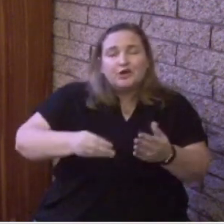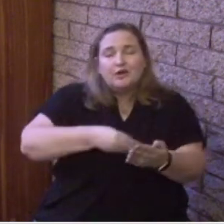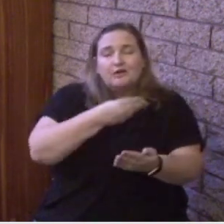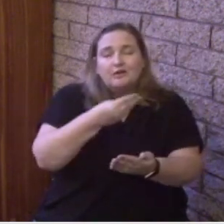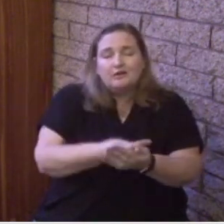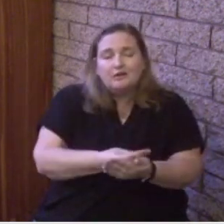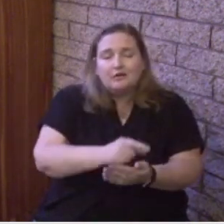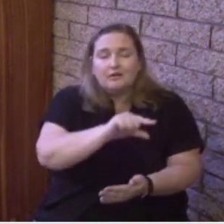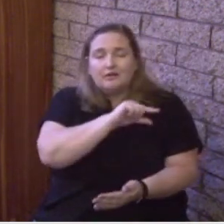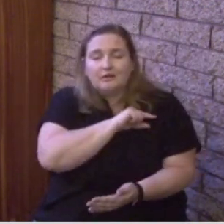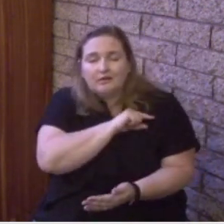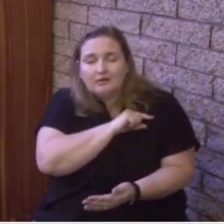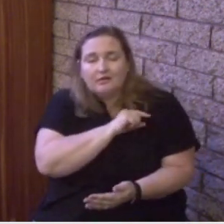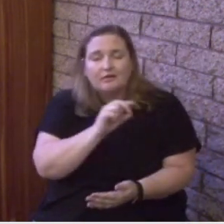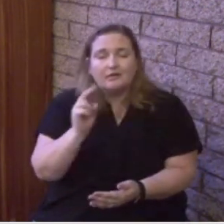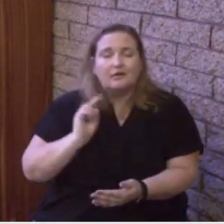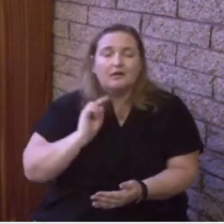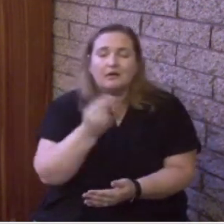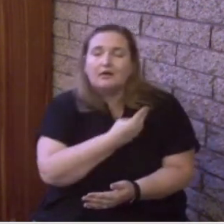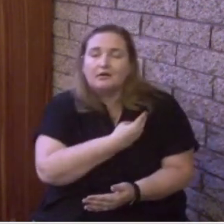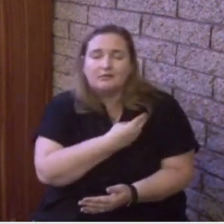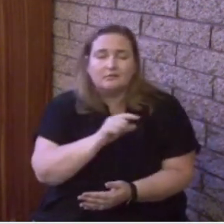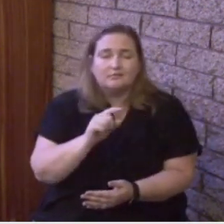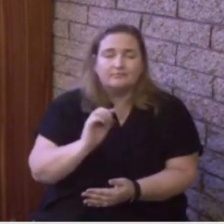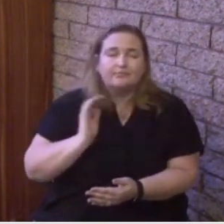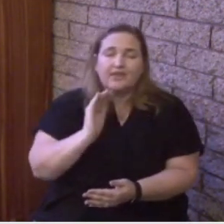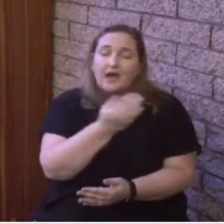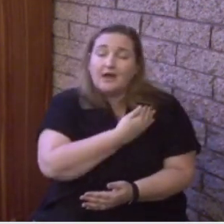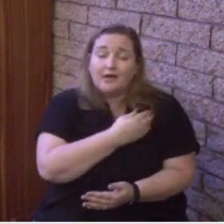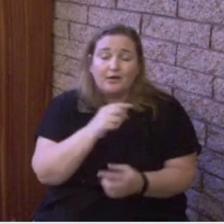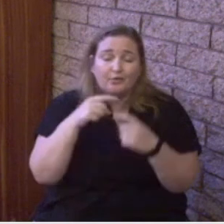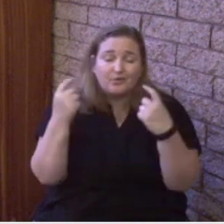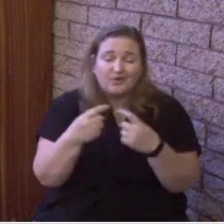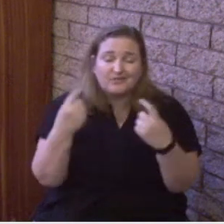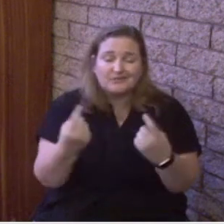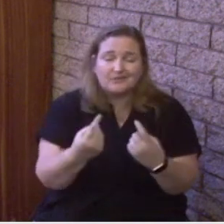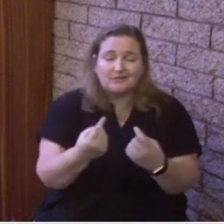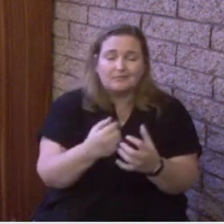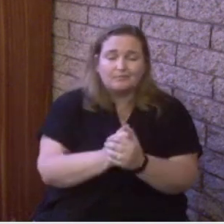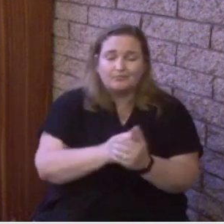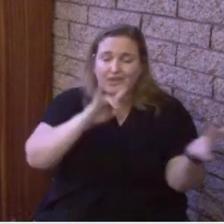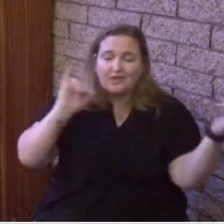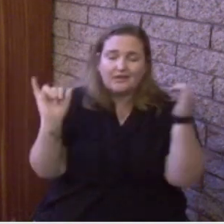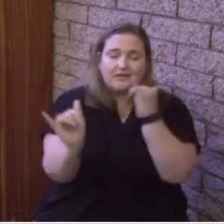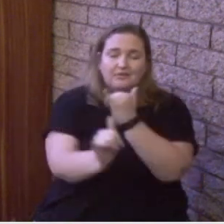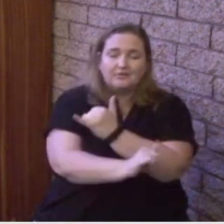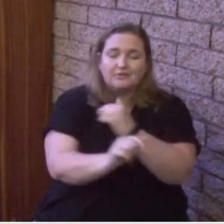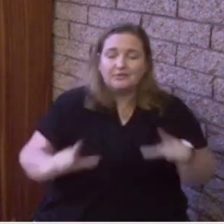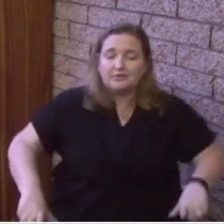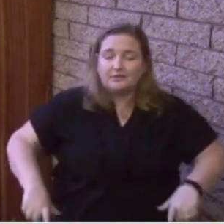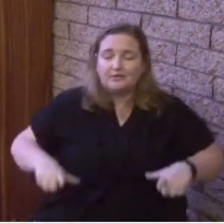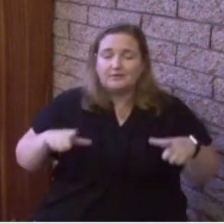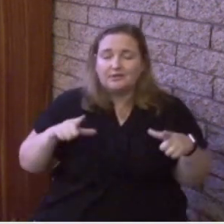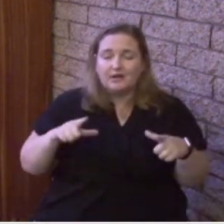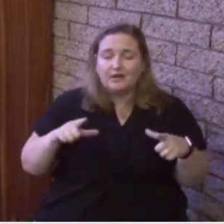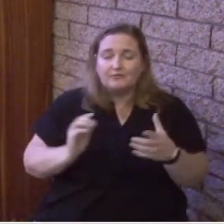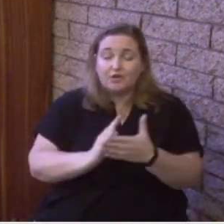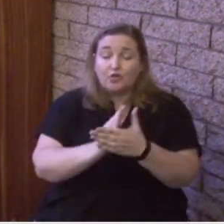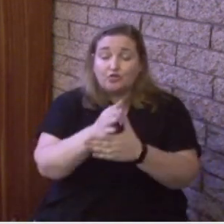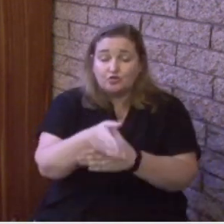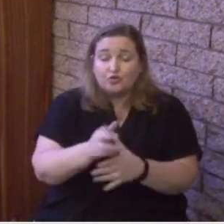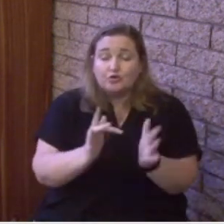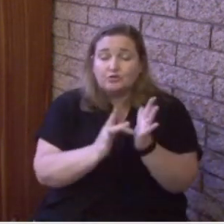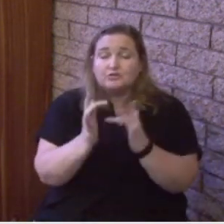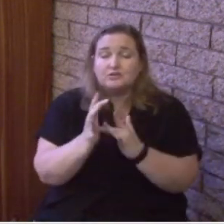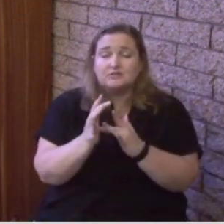those sins and to have that hope and eternal life in Christ, that hope that only comes from Jesus for the price